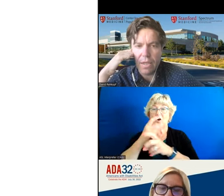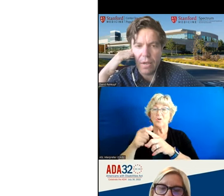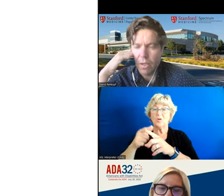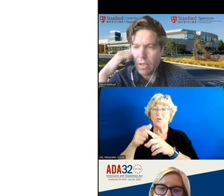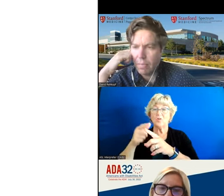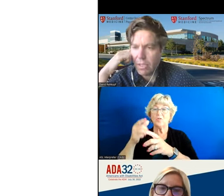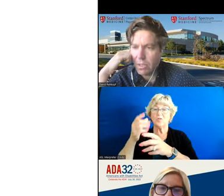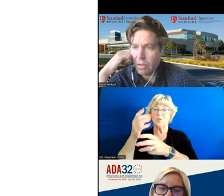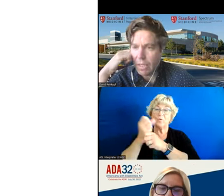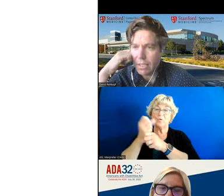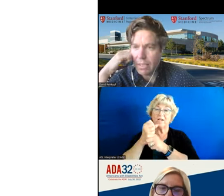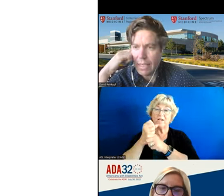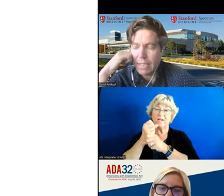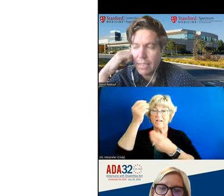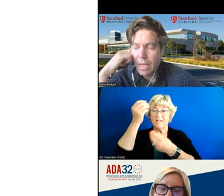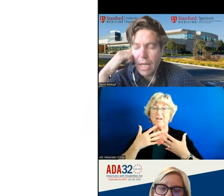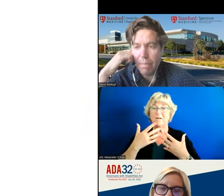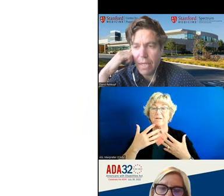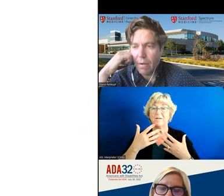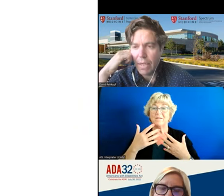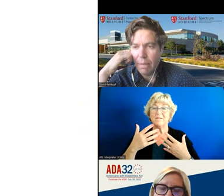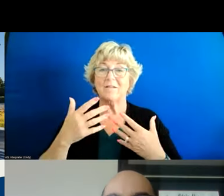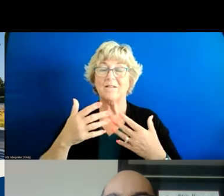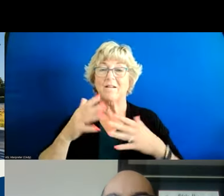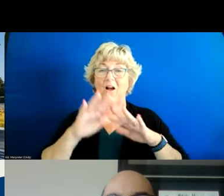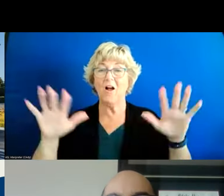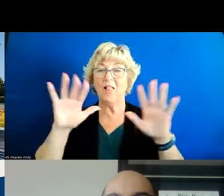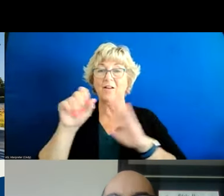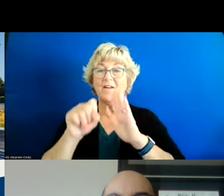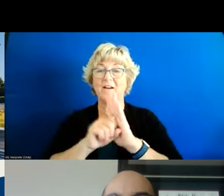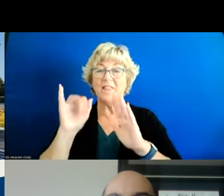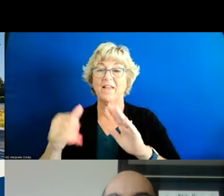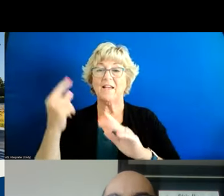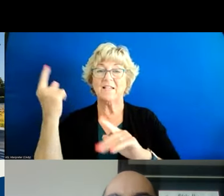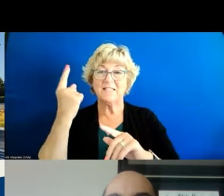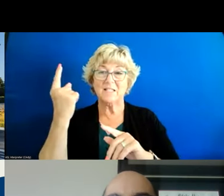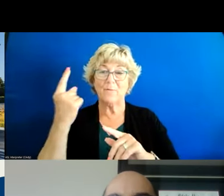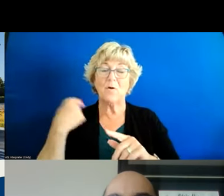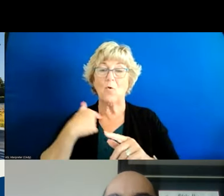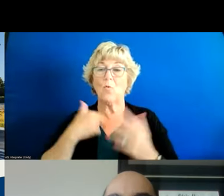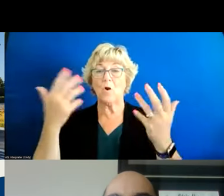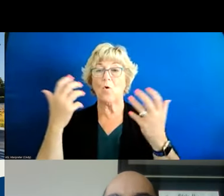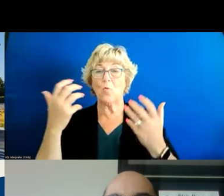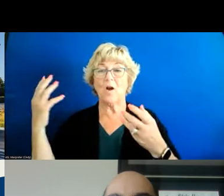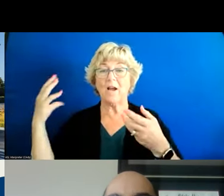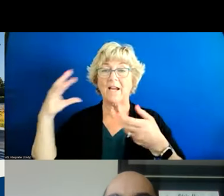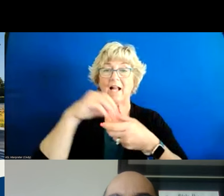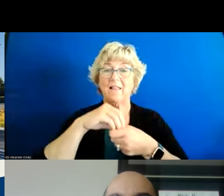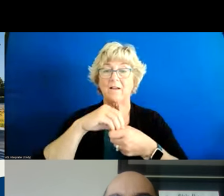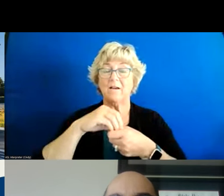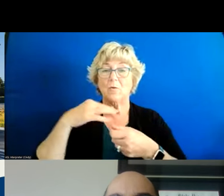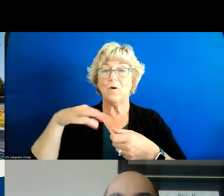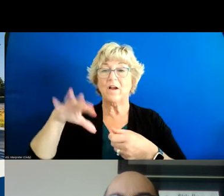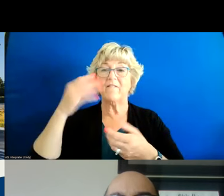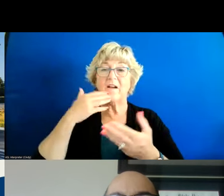was uh were good measures across the states um but that would be absolutely something and that we'd love to include as we find some